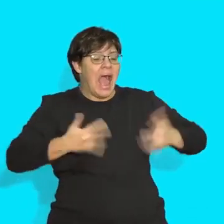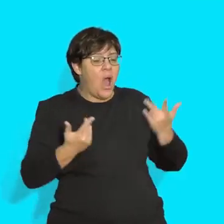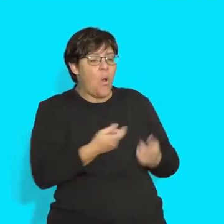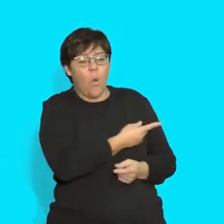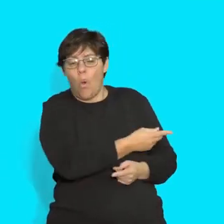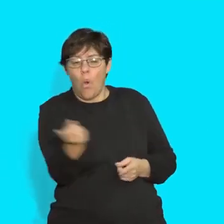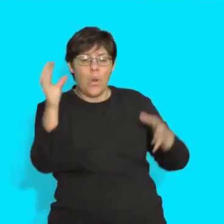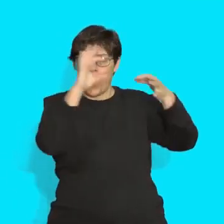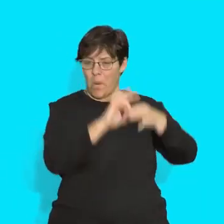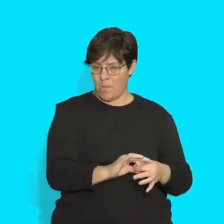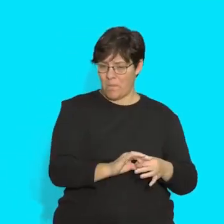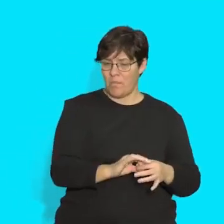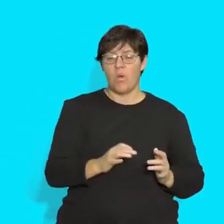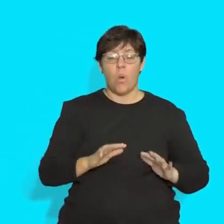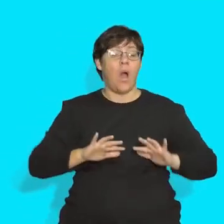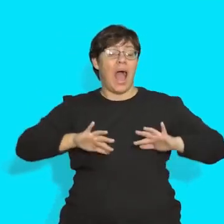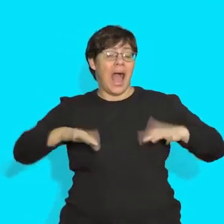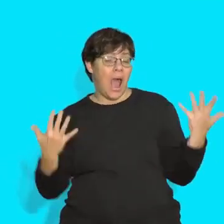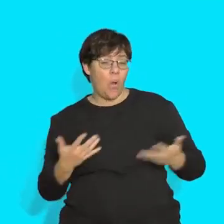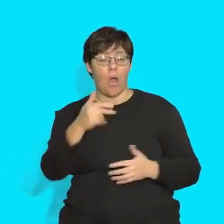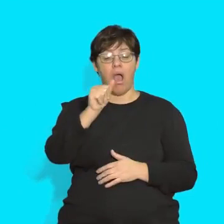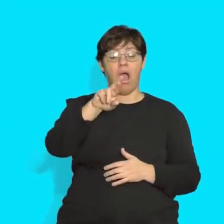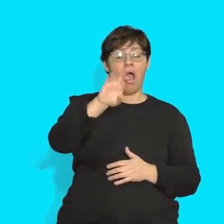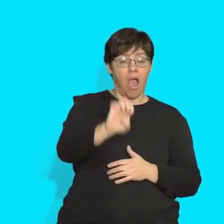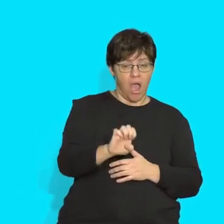Or, how are everyone at home?